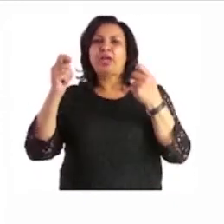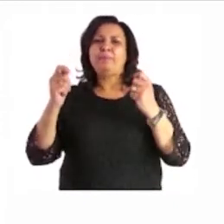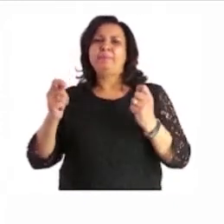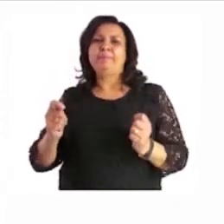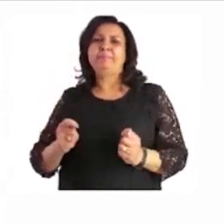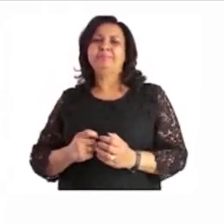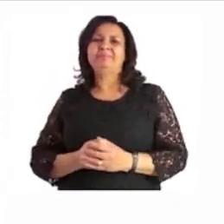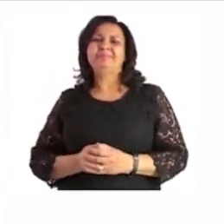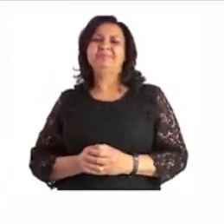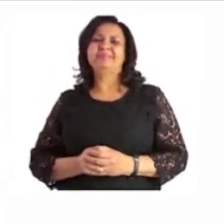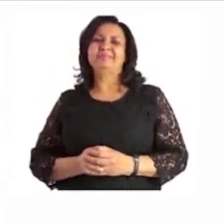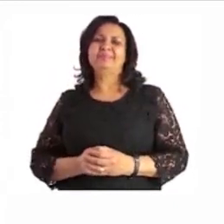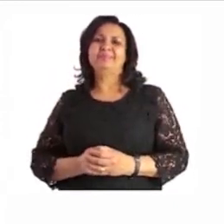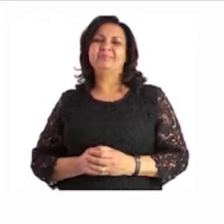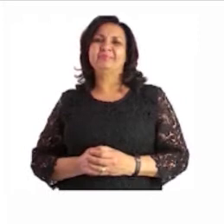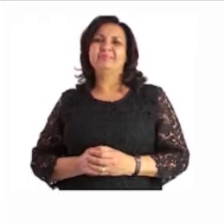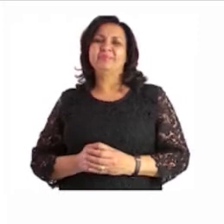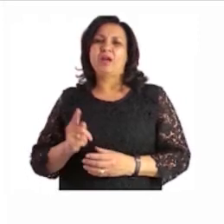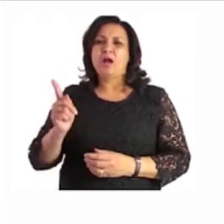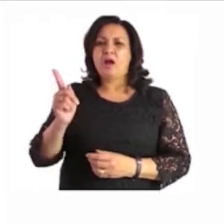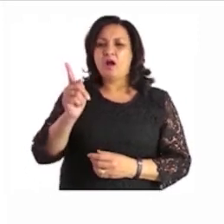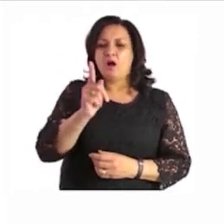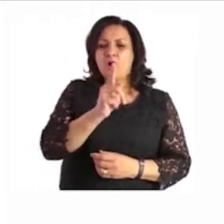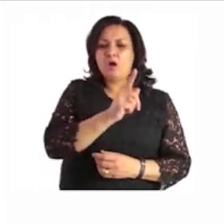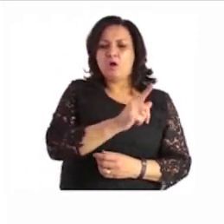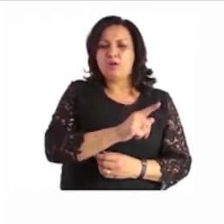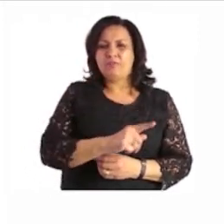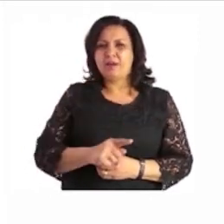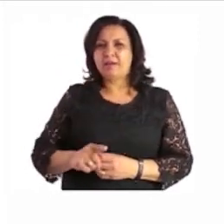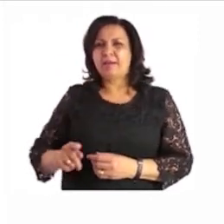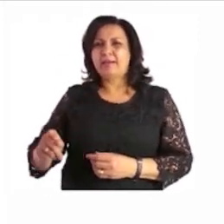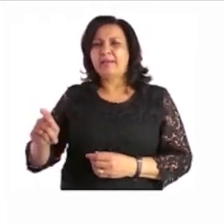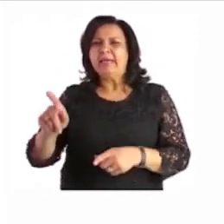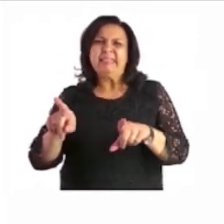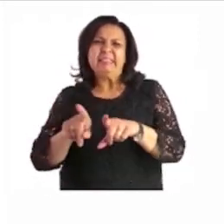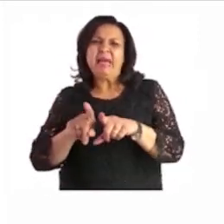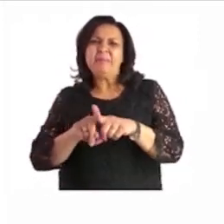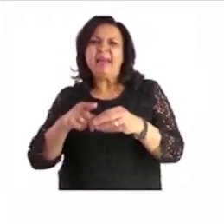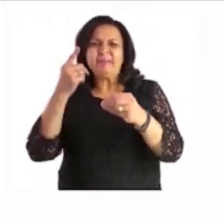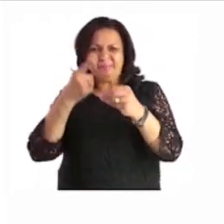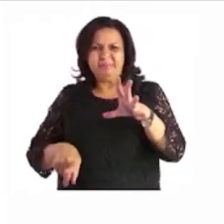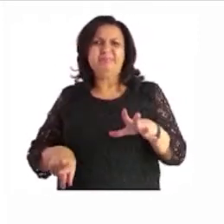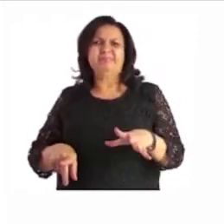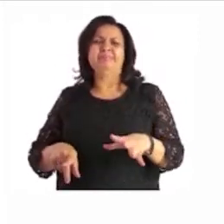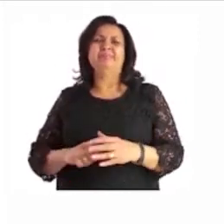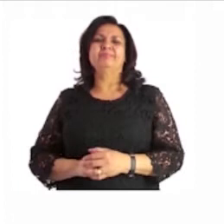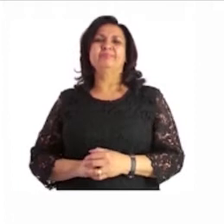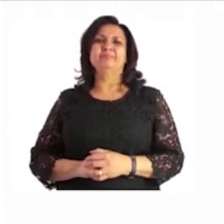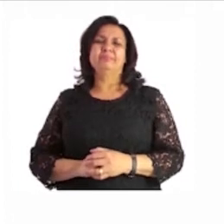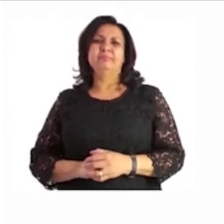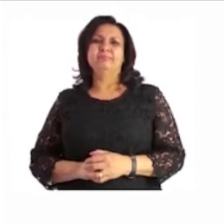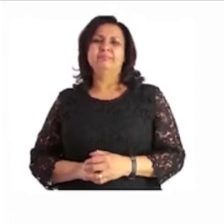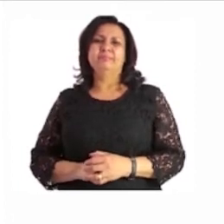correct. All the shapes on them, most of them, let's say, looks like the